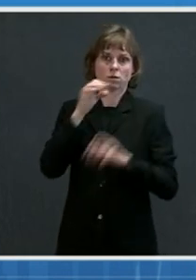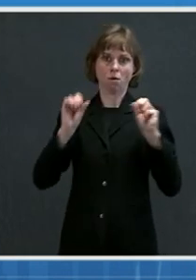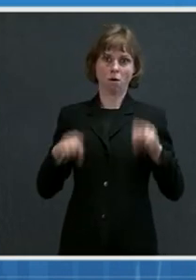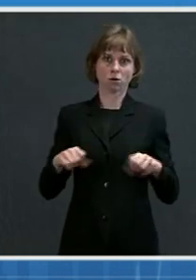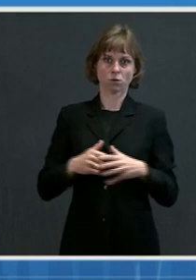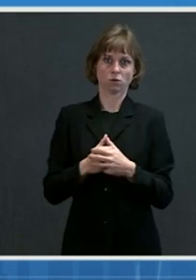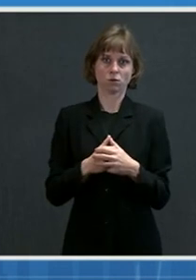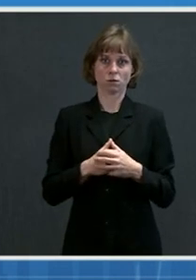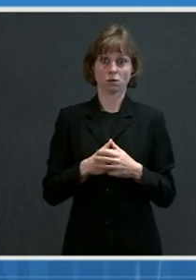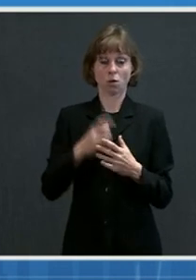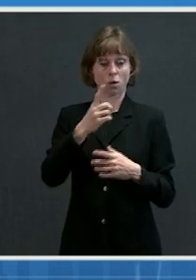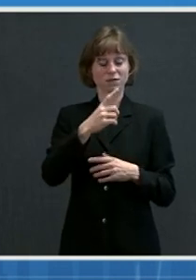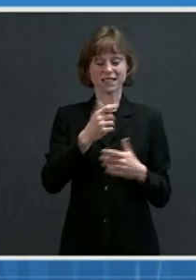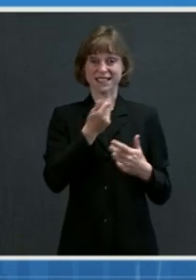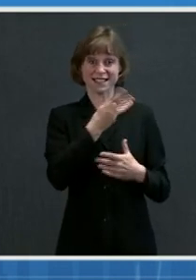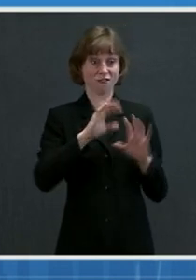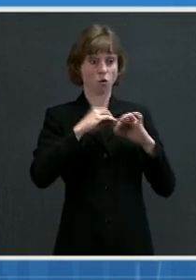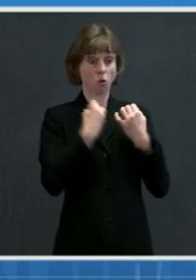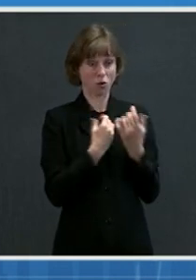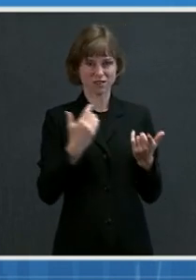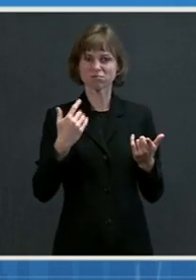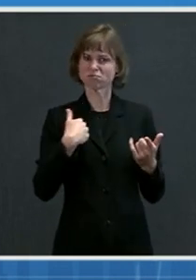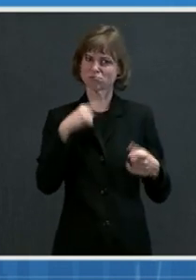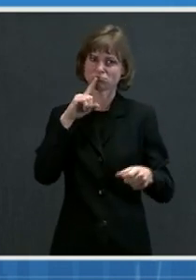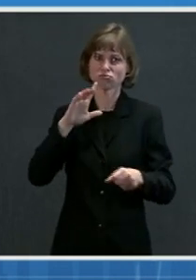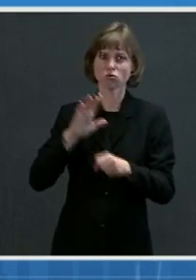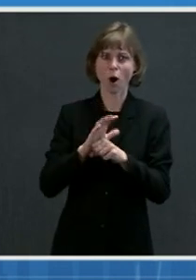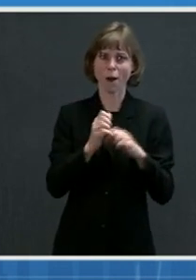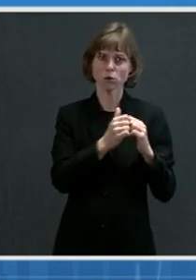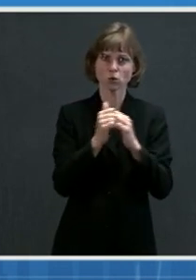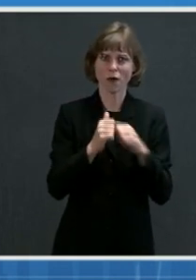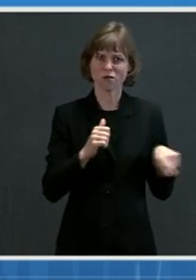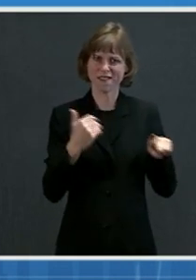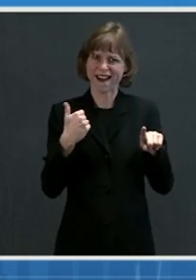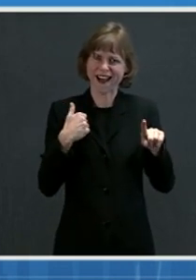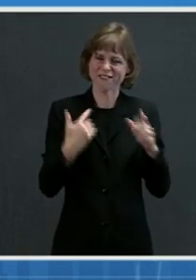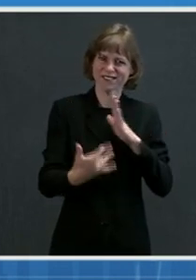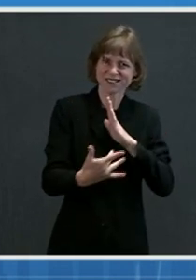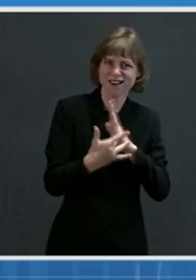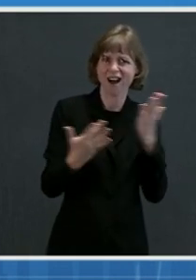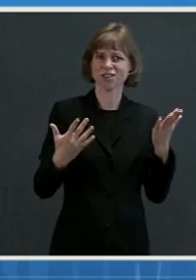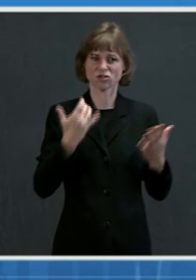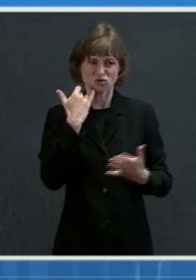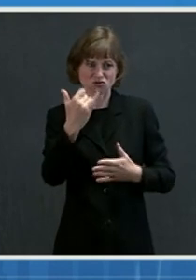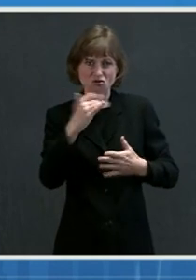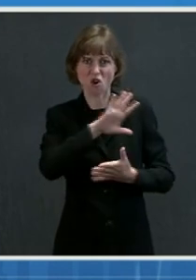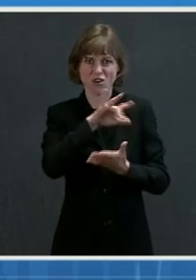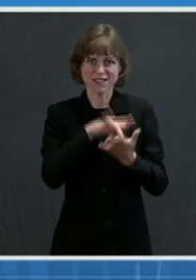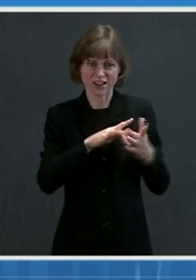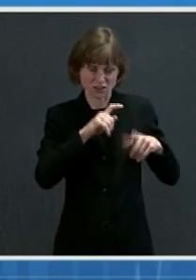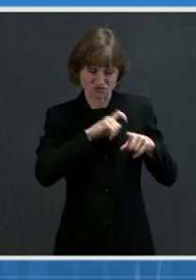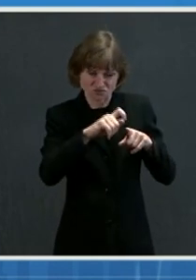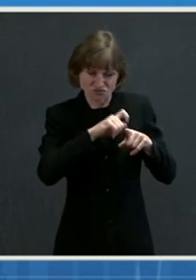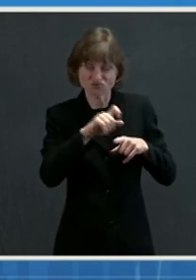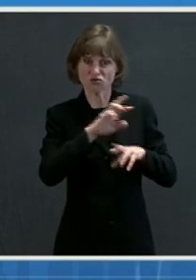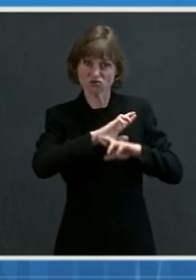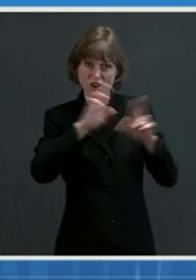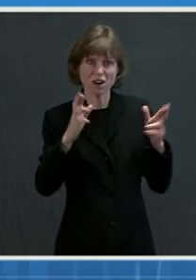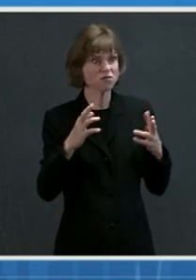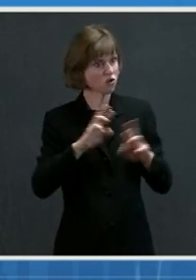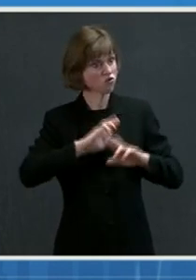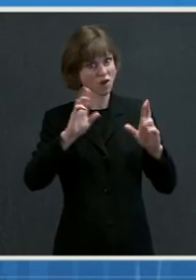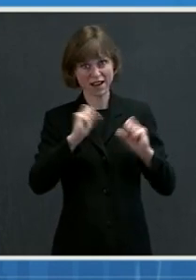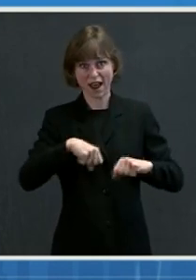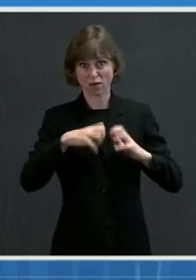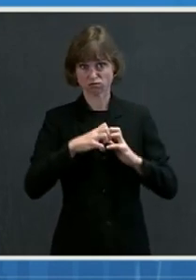organizations who have the call centers, technology, and community relationships to run a pilot program like this. And it